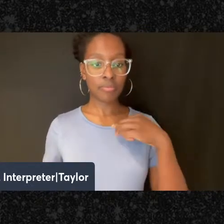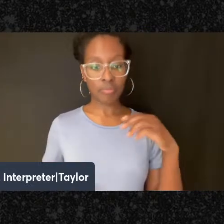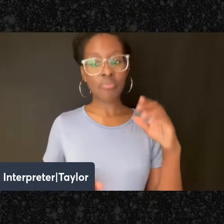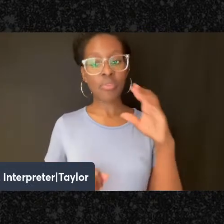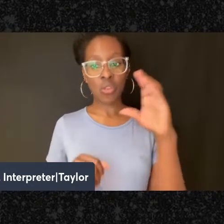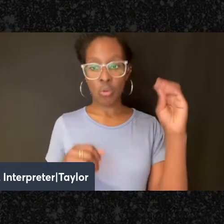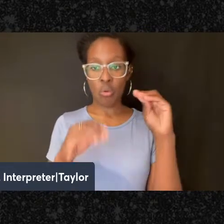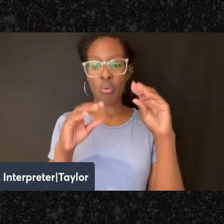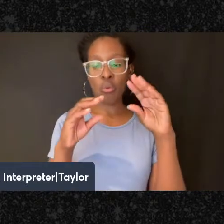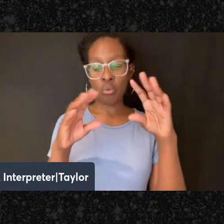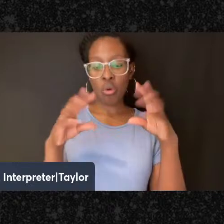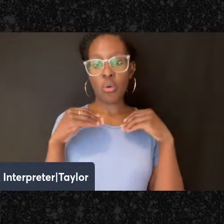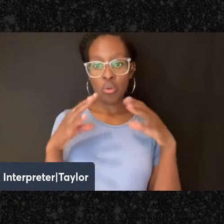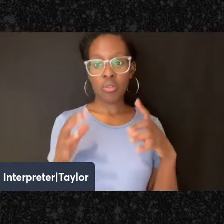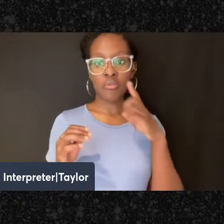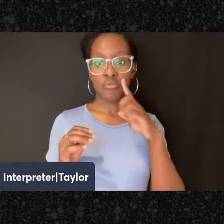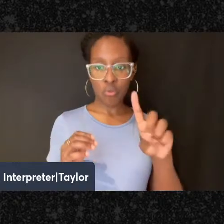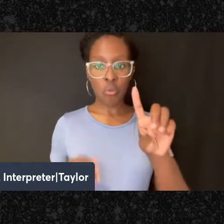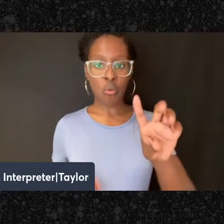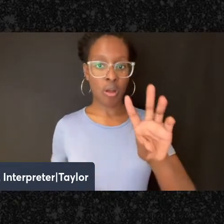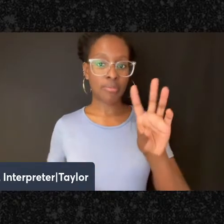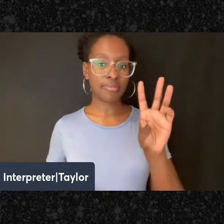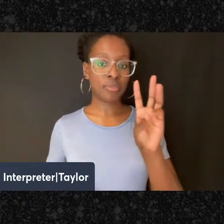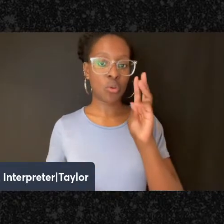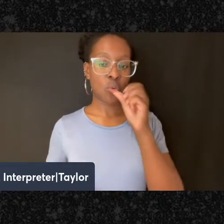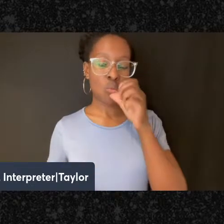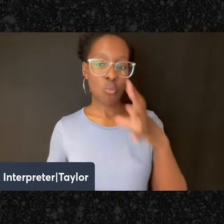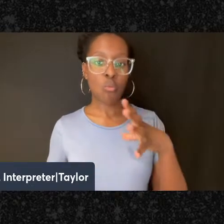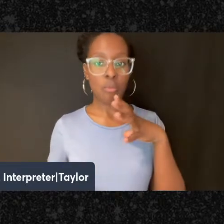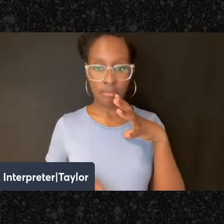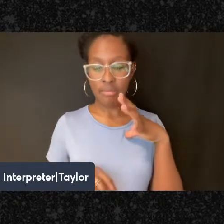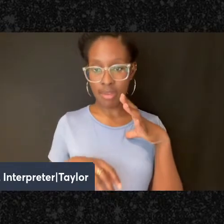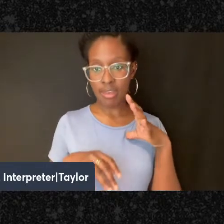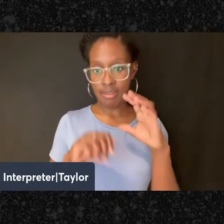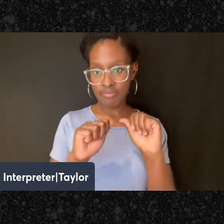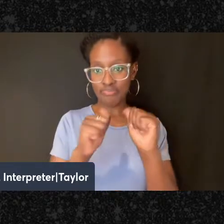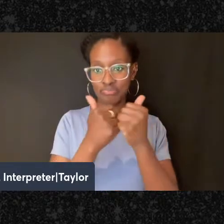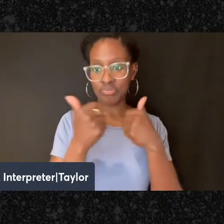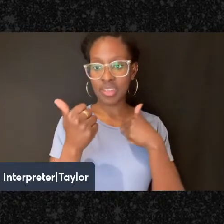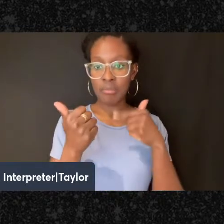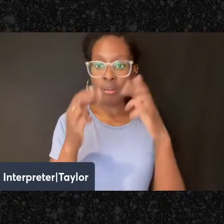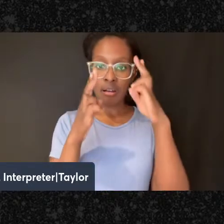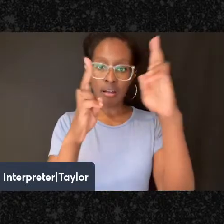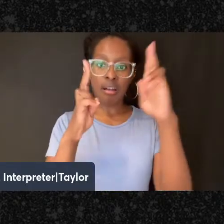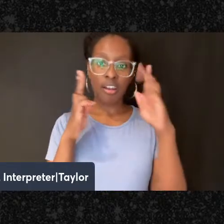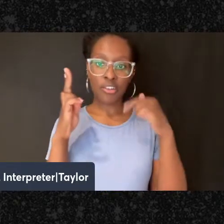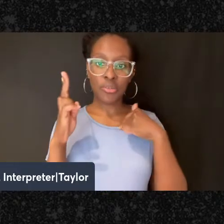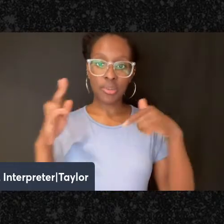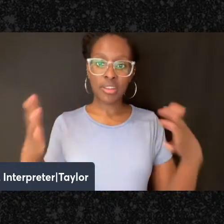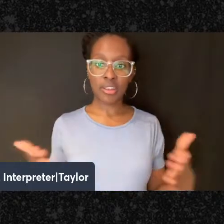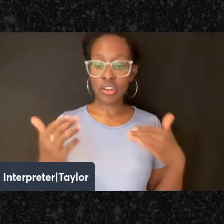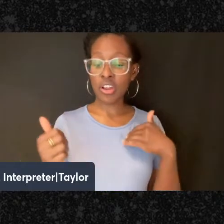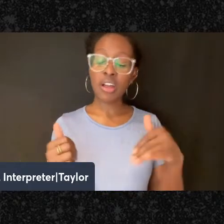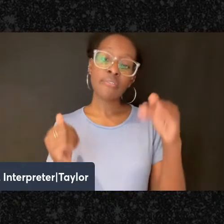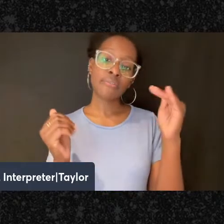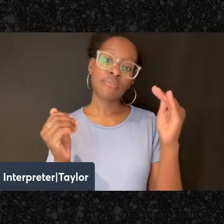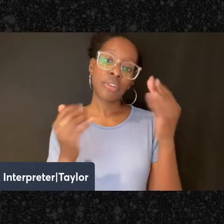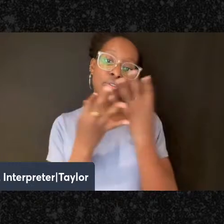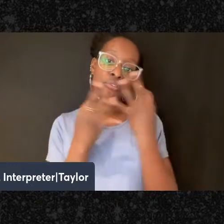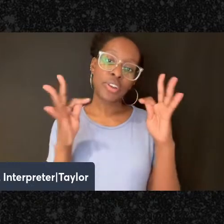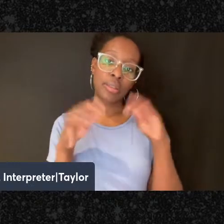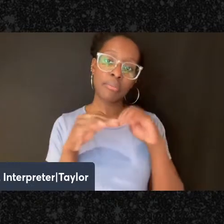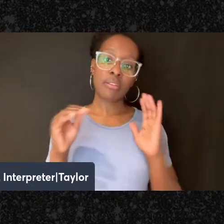happy to welcome you to tonight's event in honor of the book, With Freedom in Our Ears, Histories of Jewish